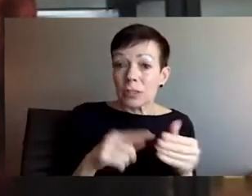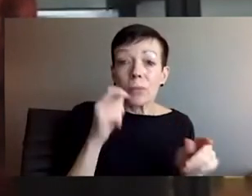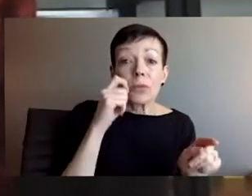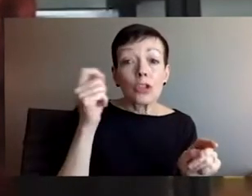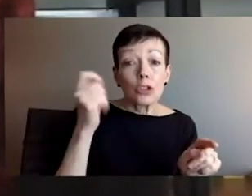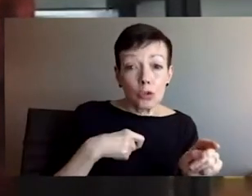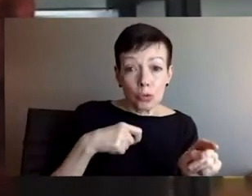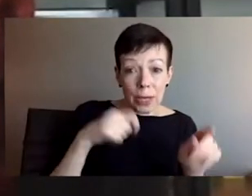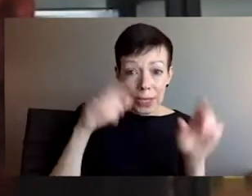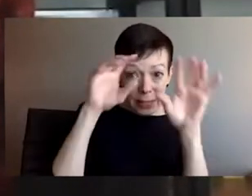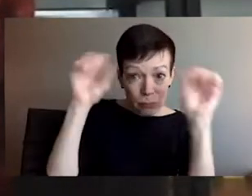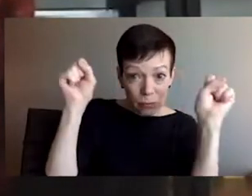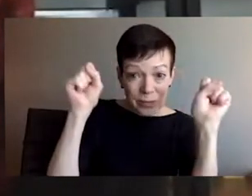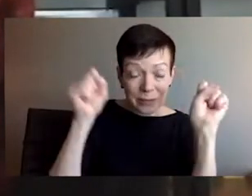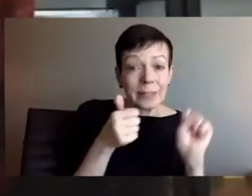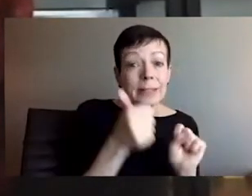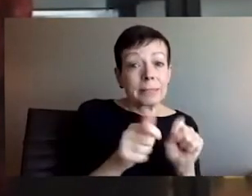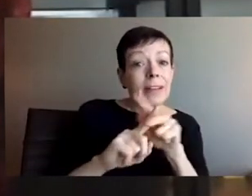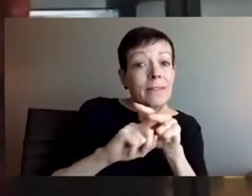political elites,